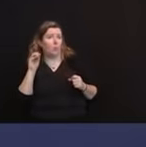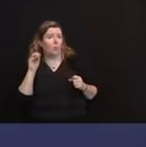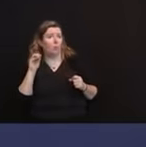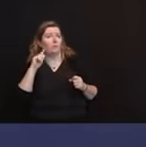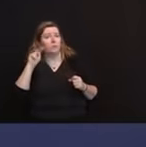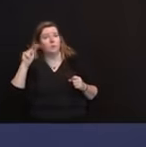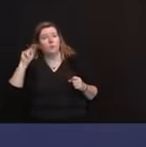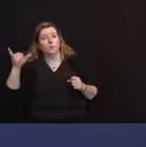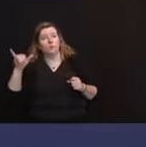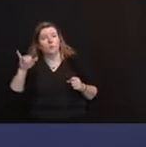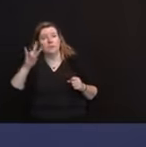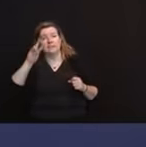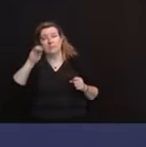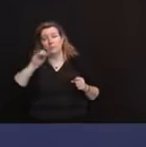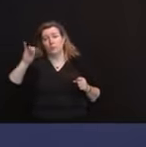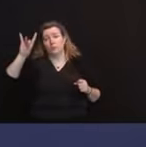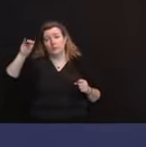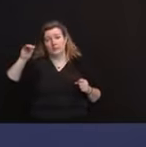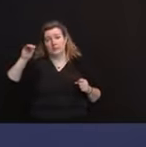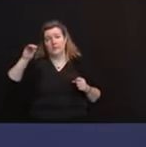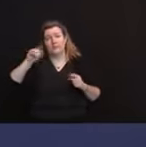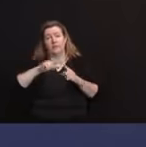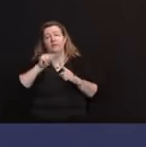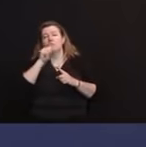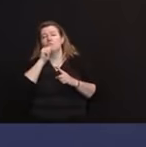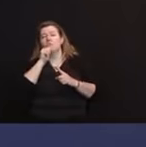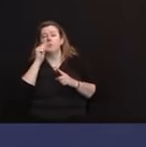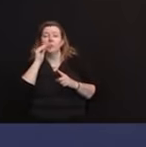70%, but any color you've got on that.